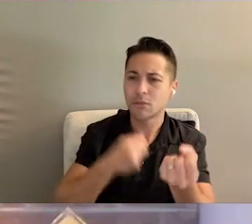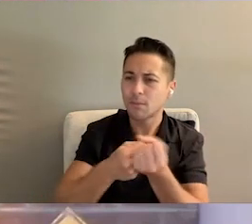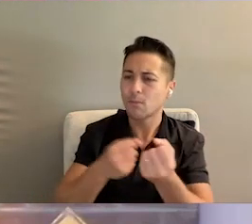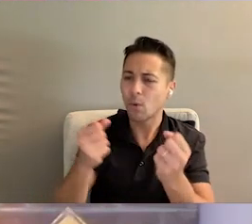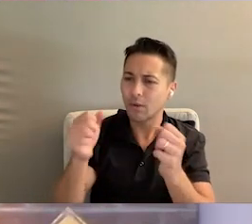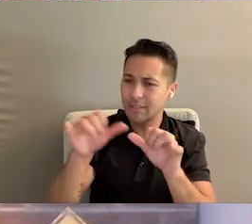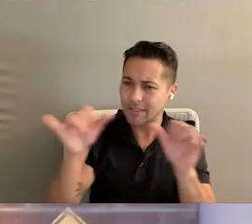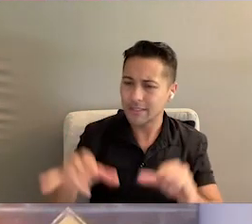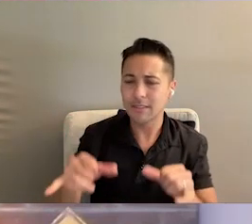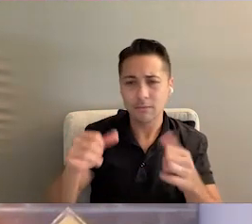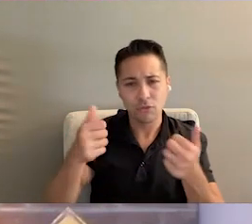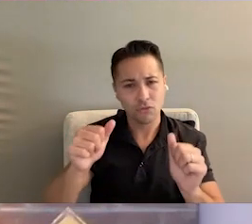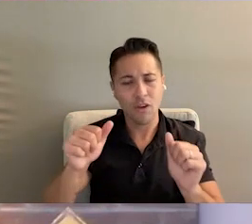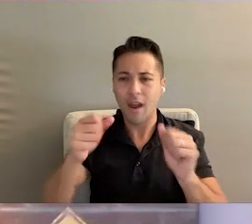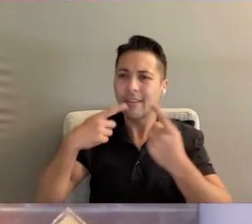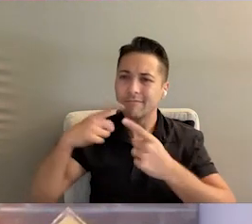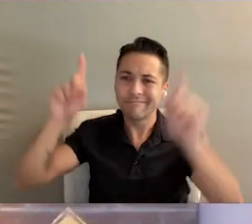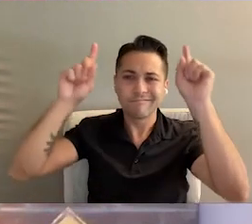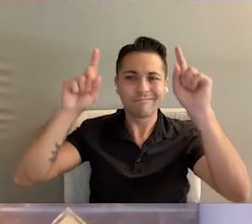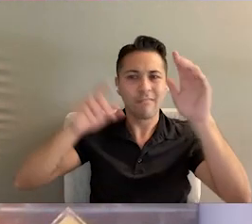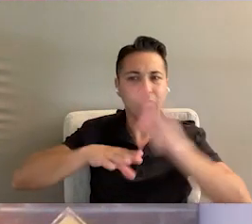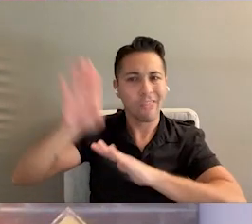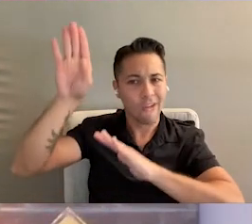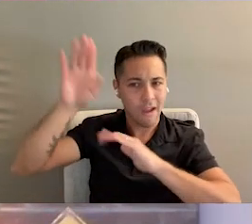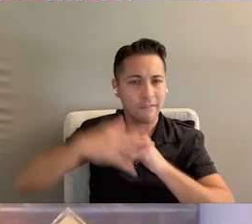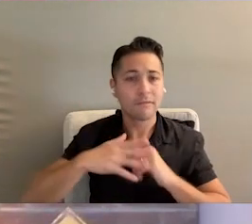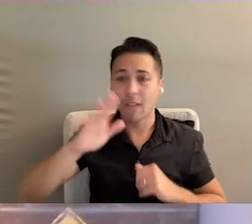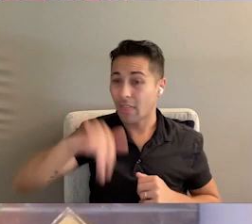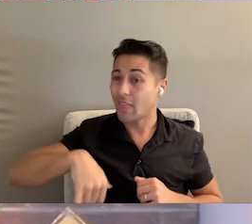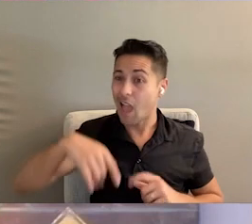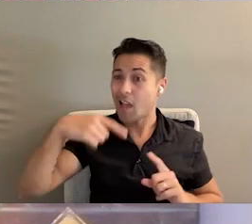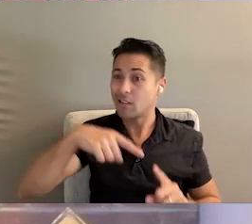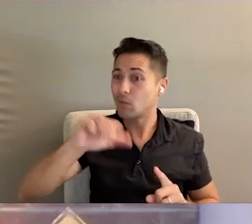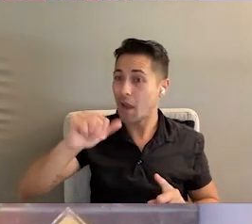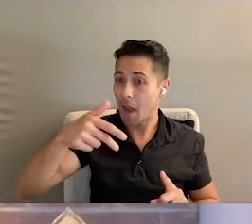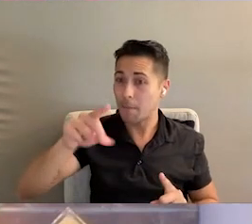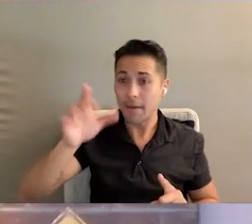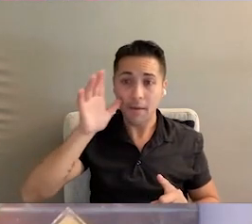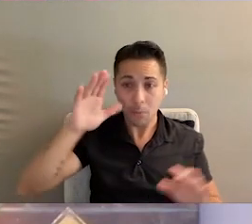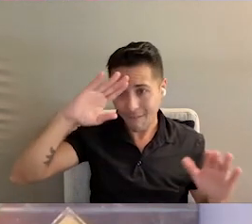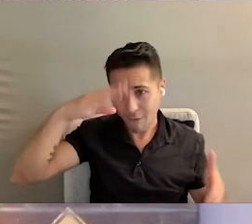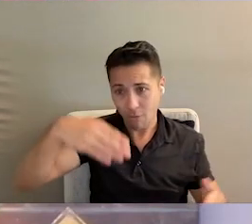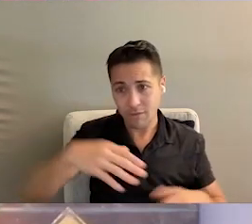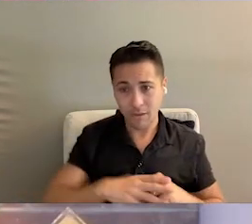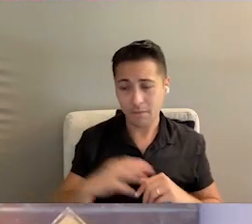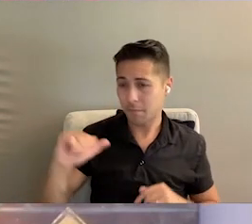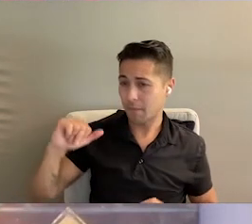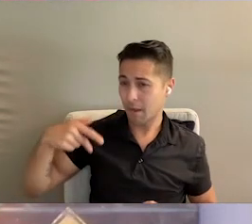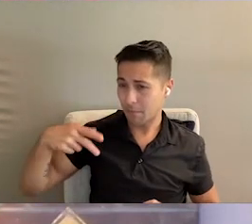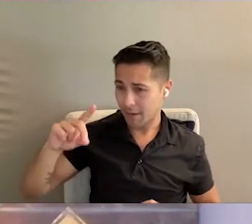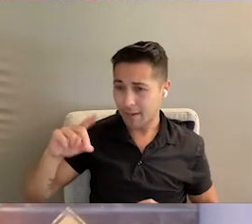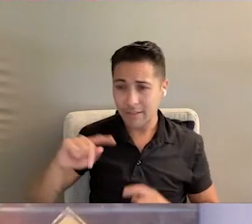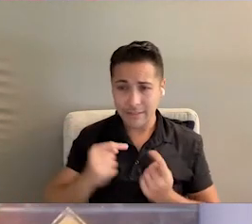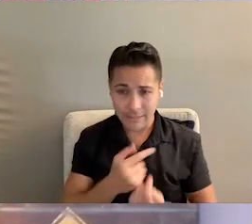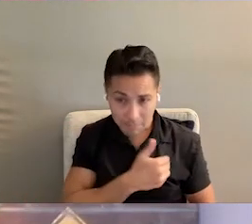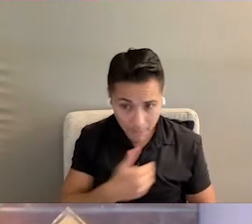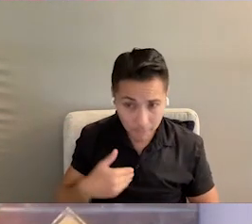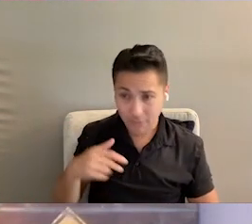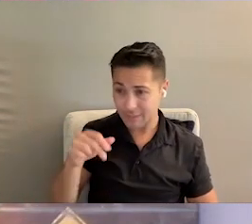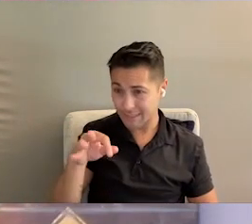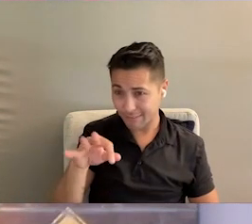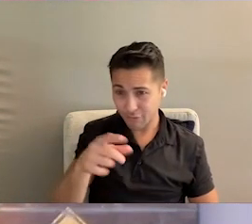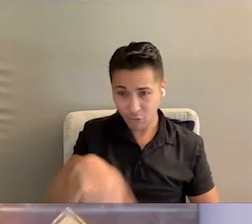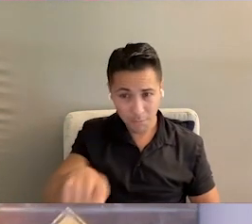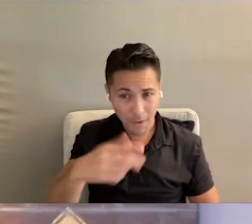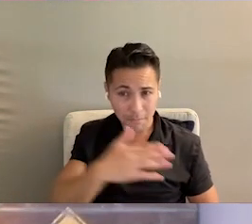in the pursuit of achieving a state of thriving. And that is what APD will be focused on. APD team members,